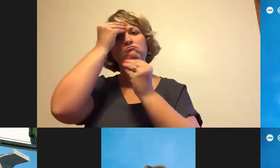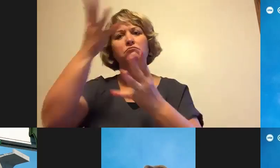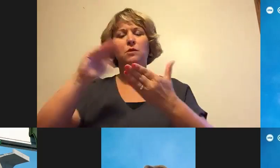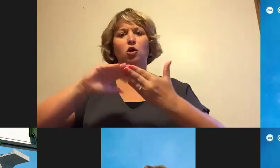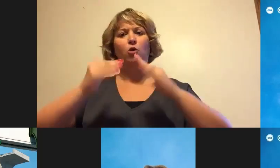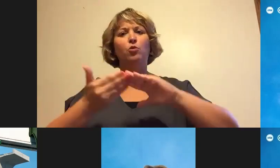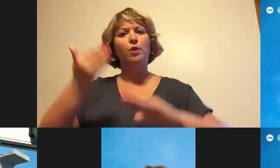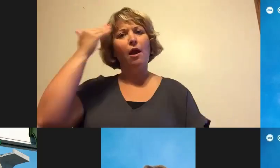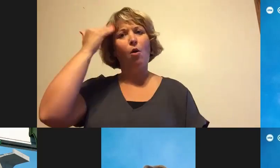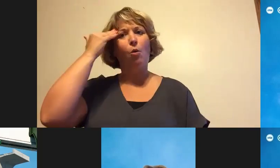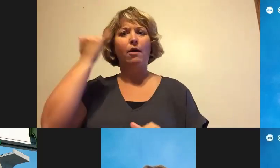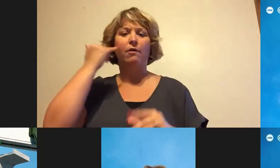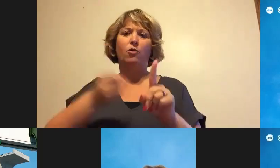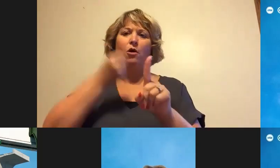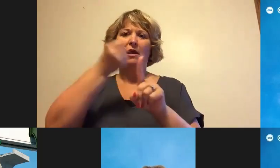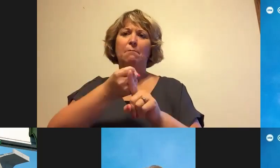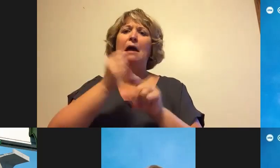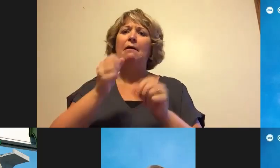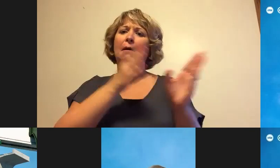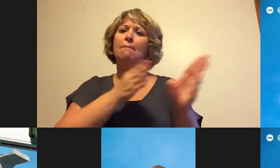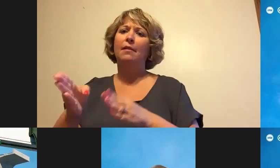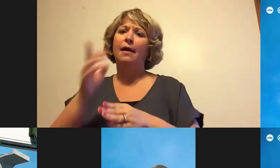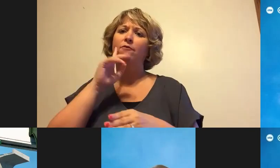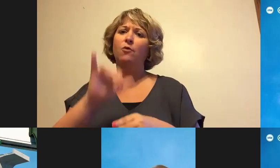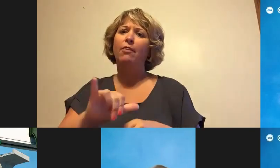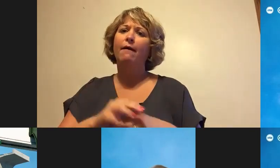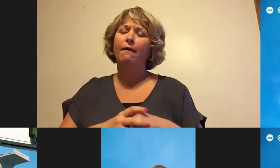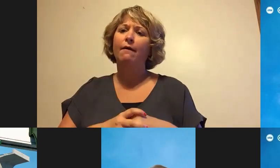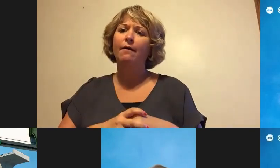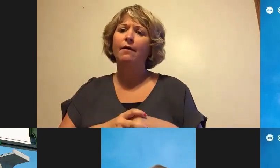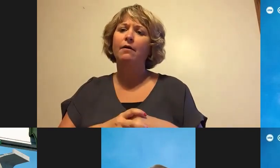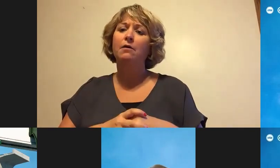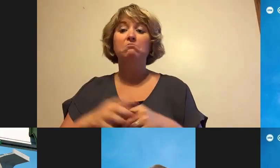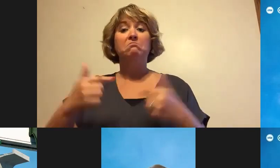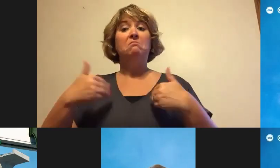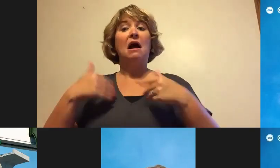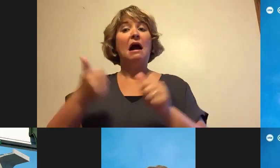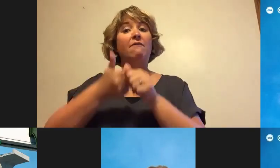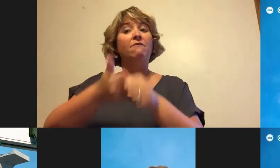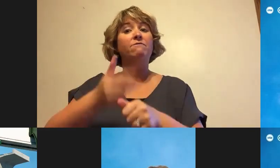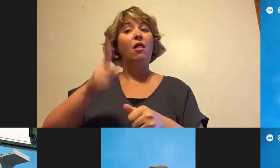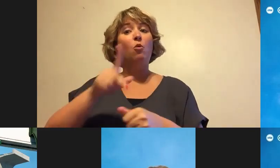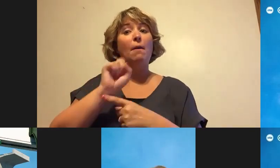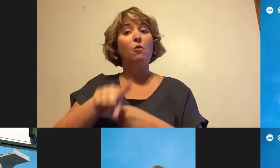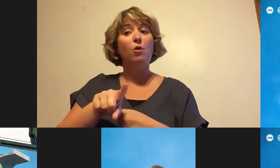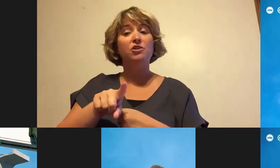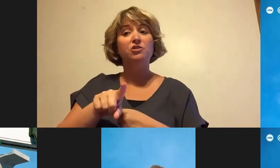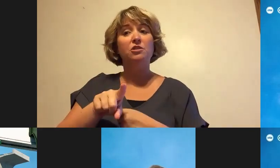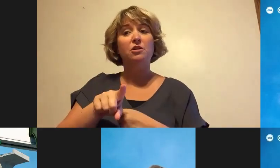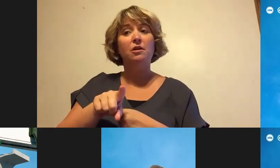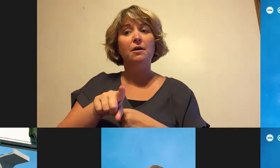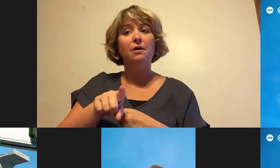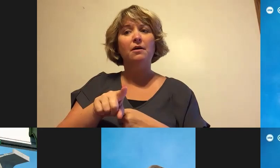if there are impacts, they can plan for them. Okay. Mikael, have a follow-up question for you. Can you disable the vehicle's backup